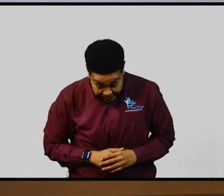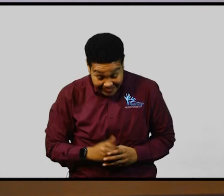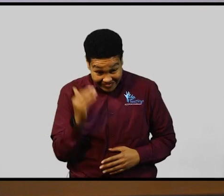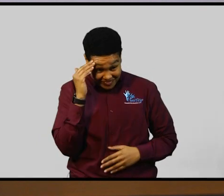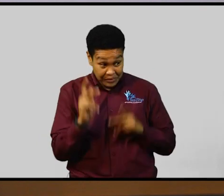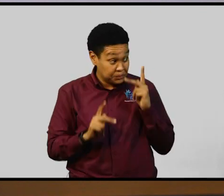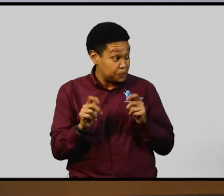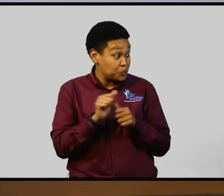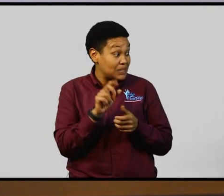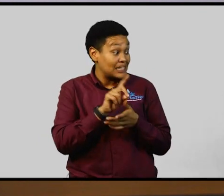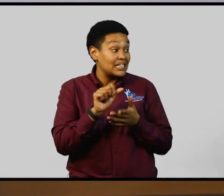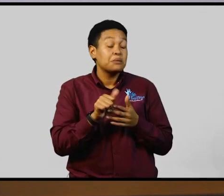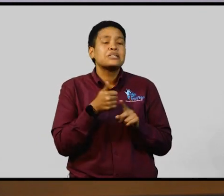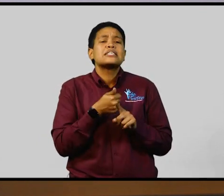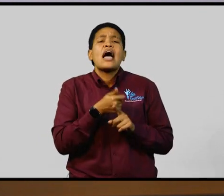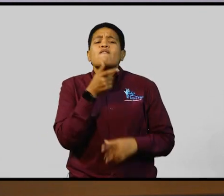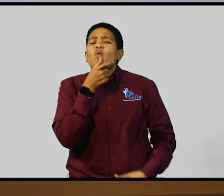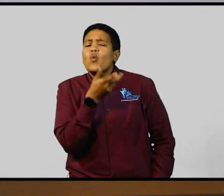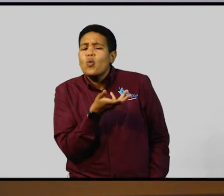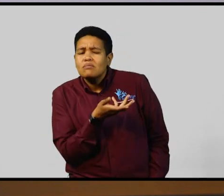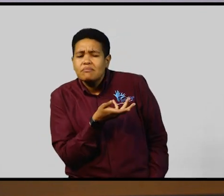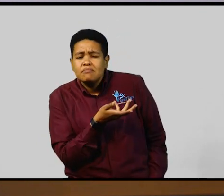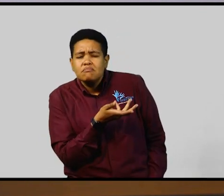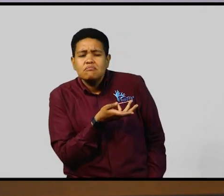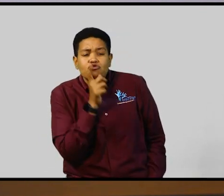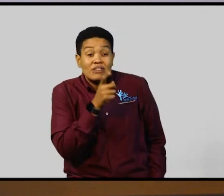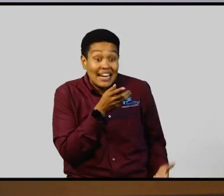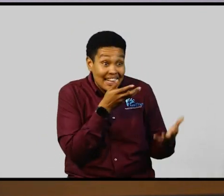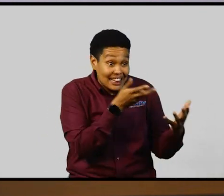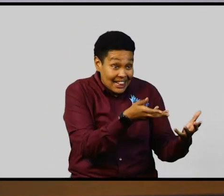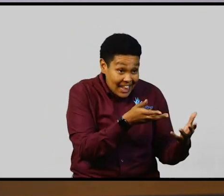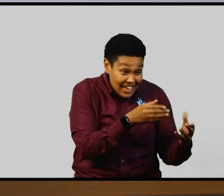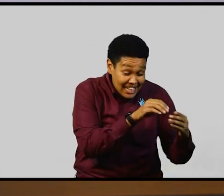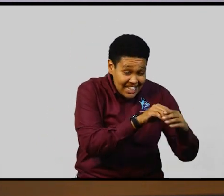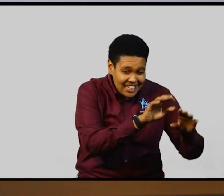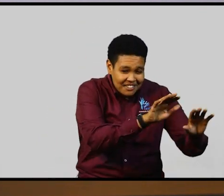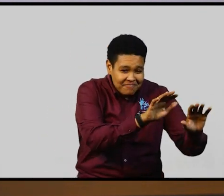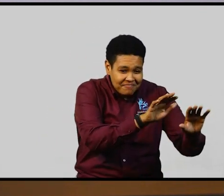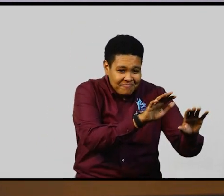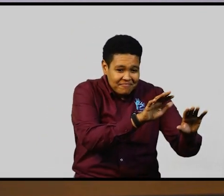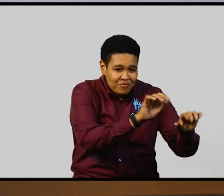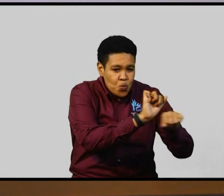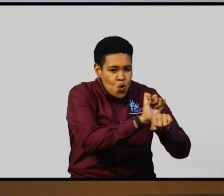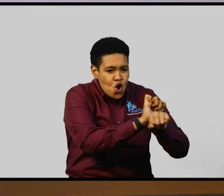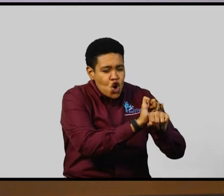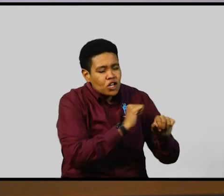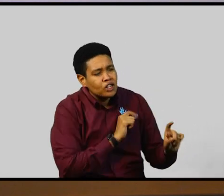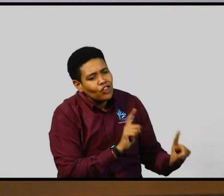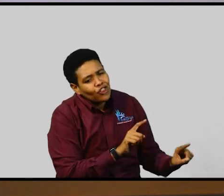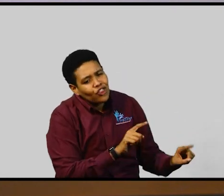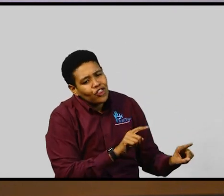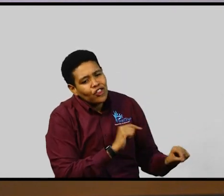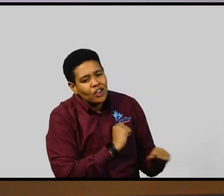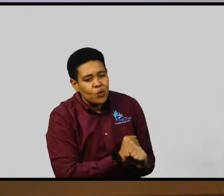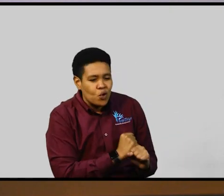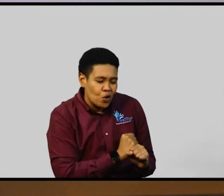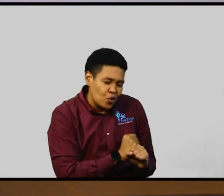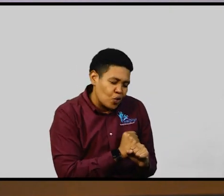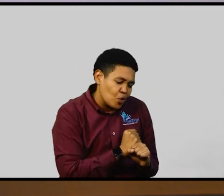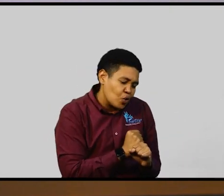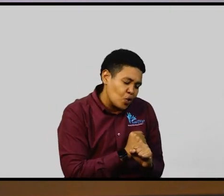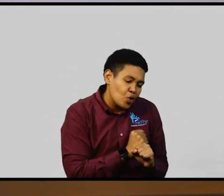disabilities who are there in the work environment are subject to what we call